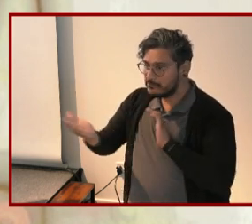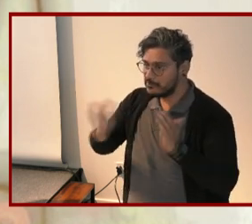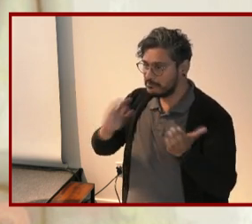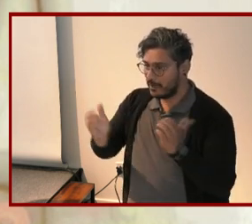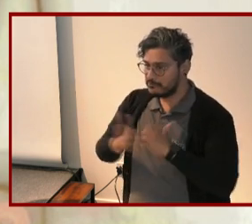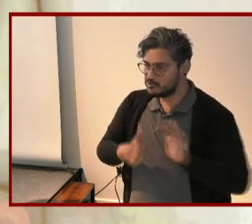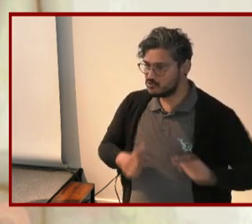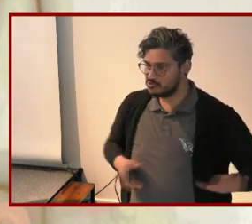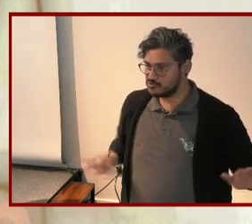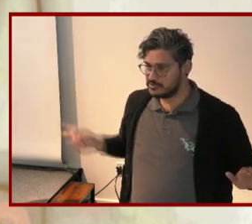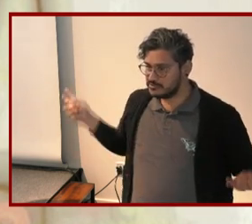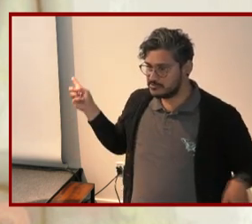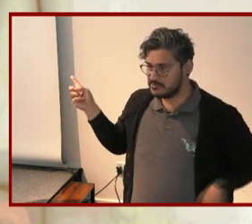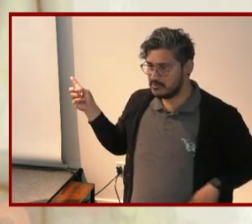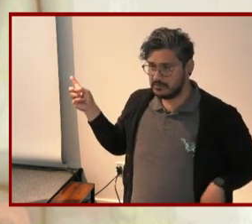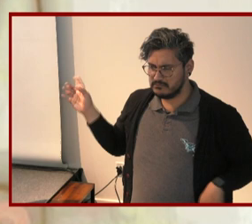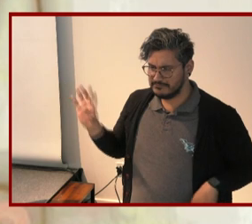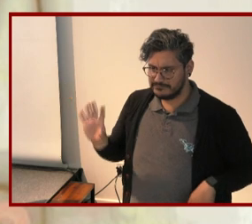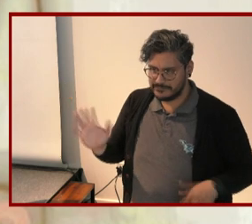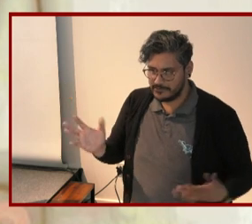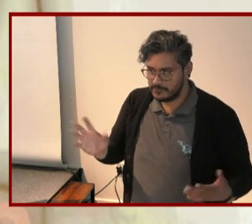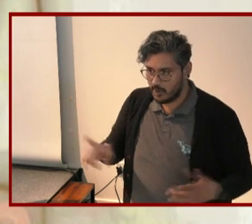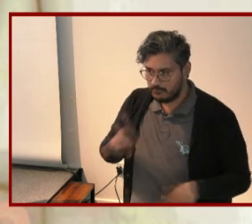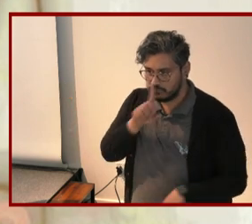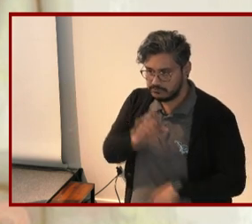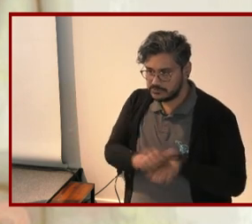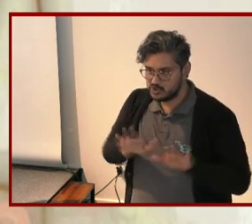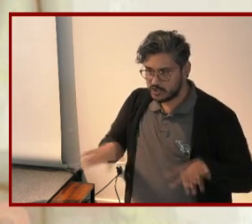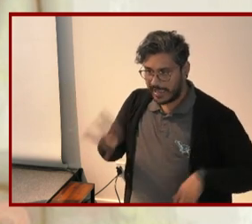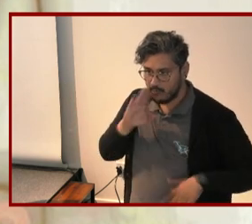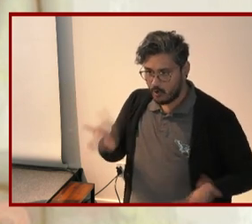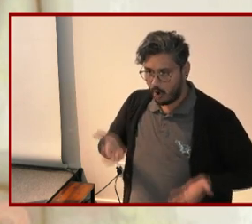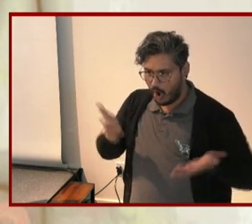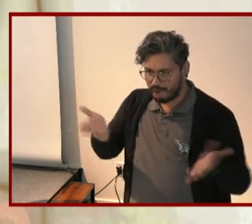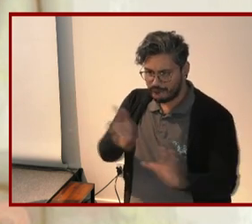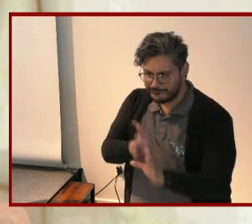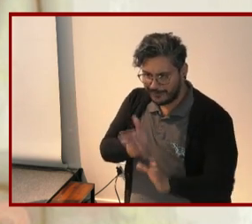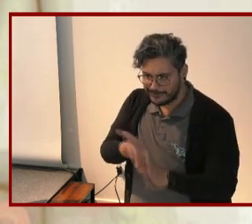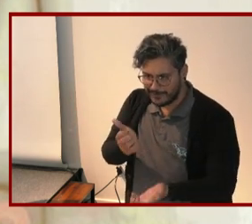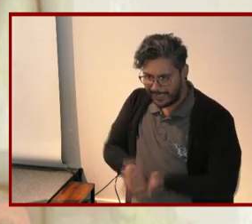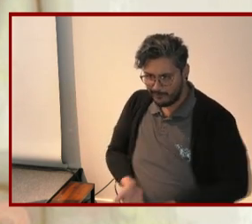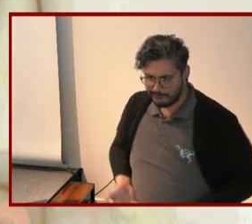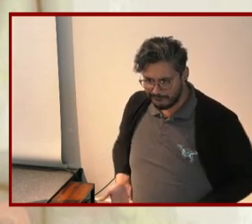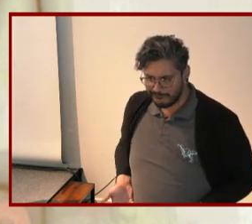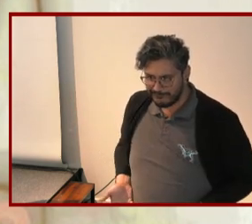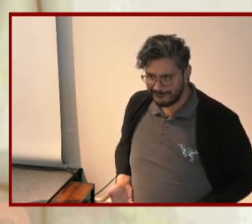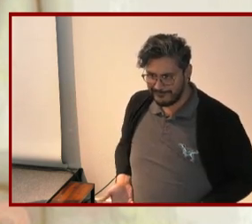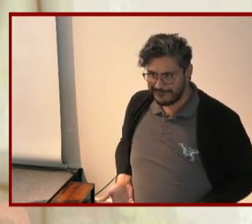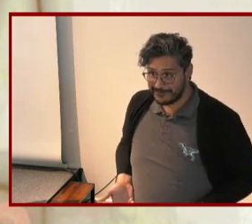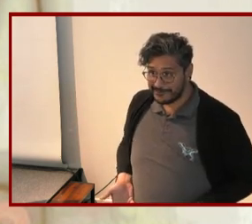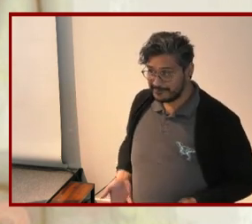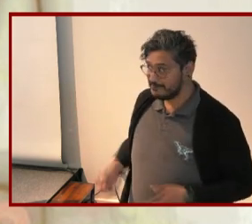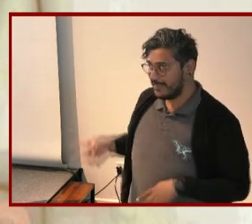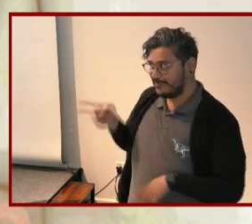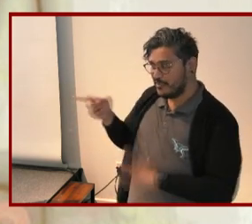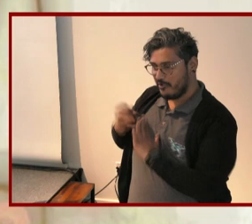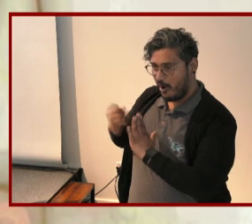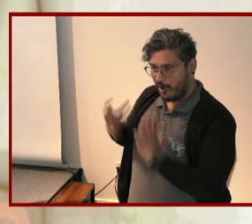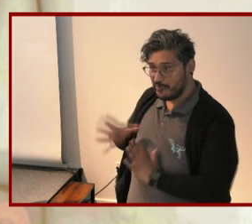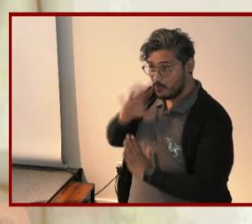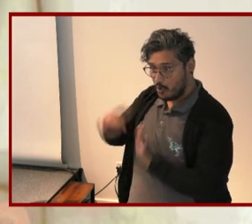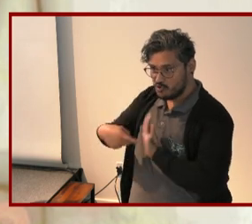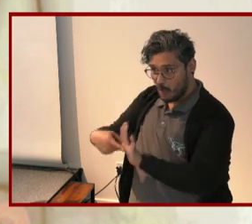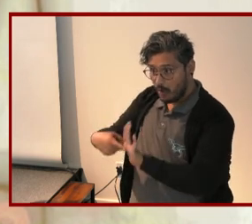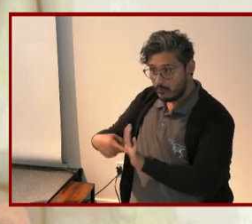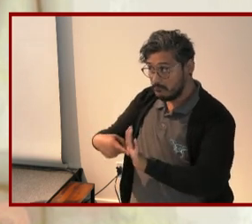no actual child would be able to offer proper psychiatric care Schultz shows how adulthood is a